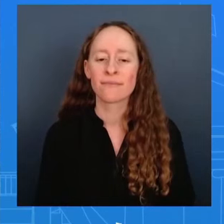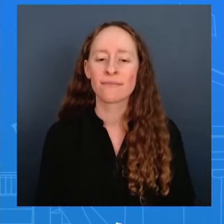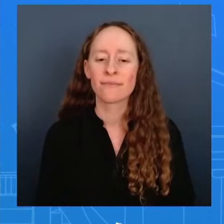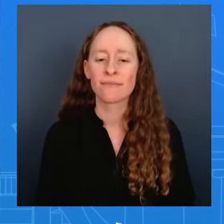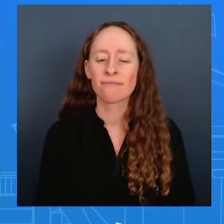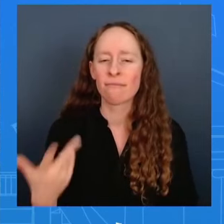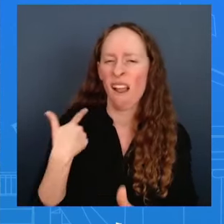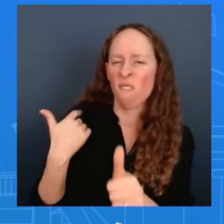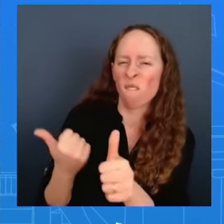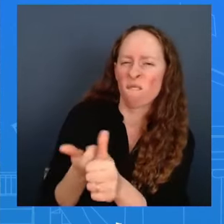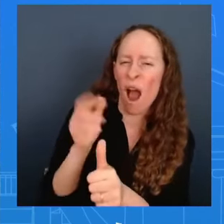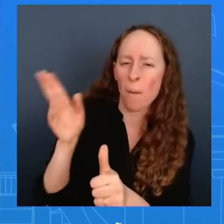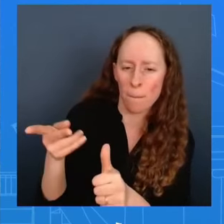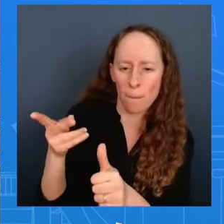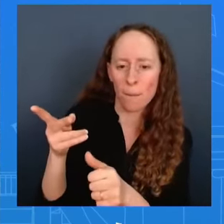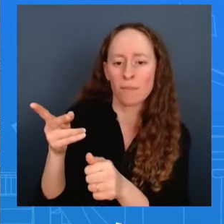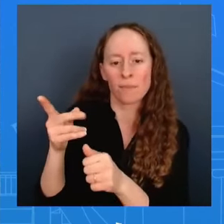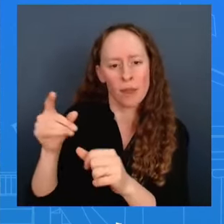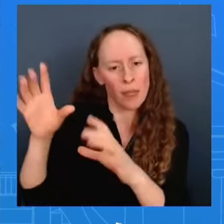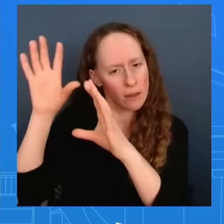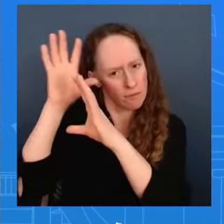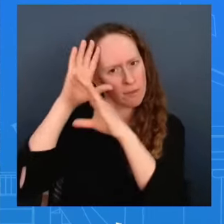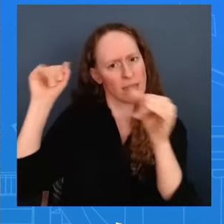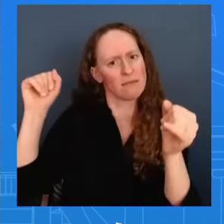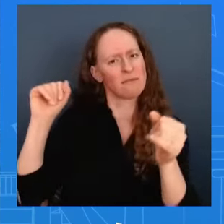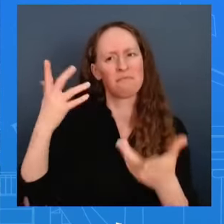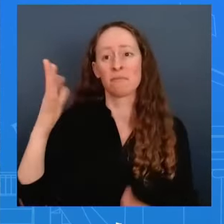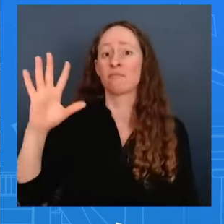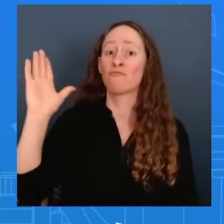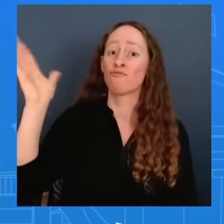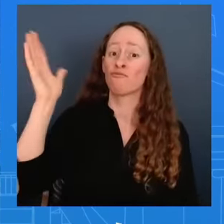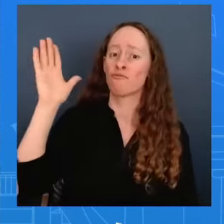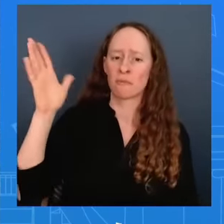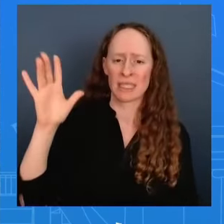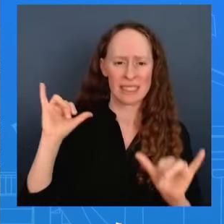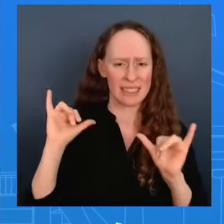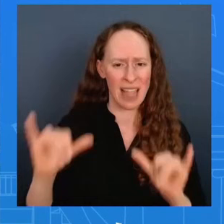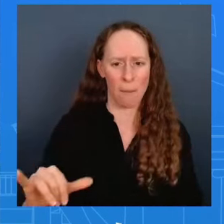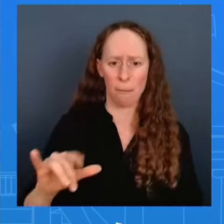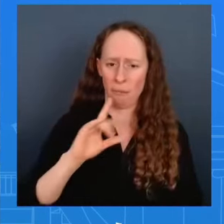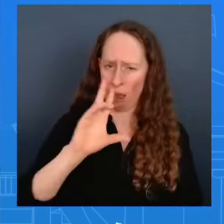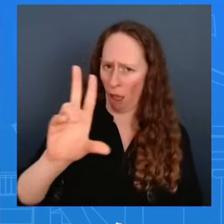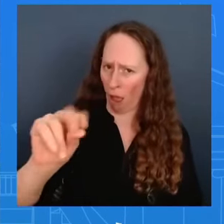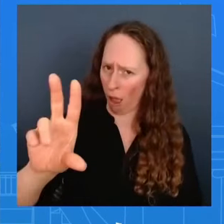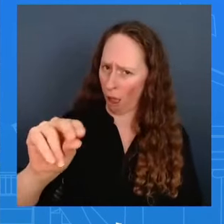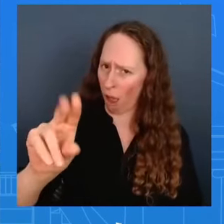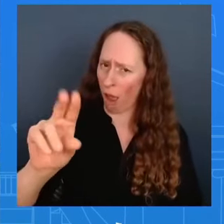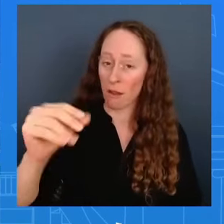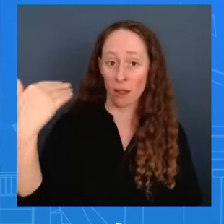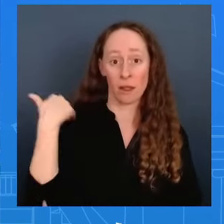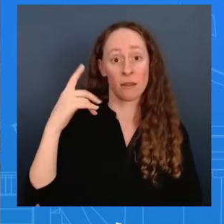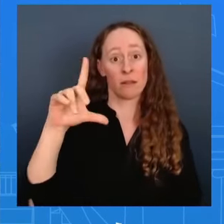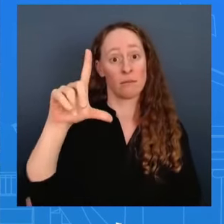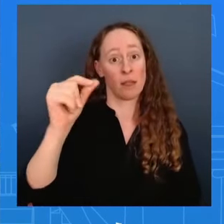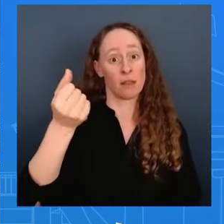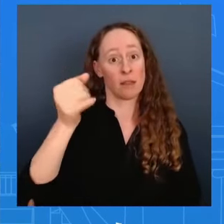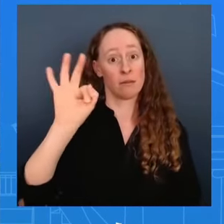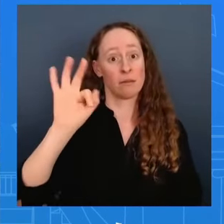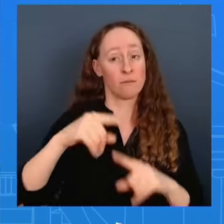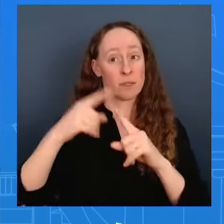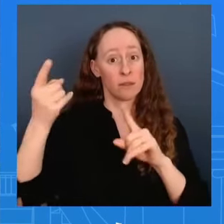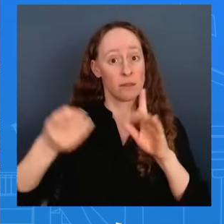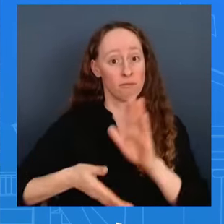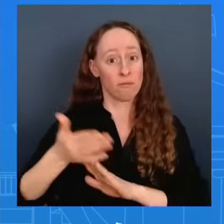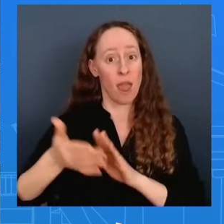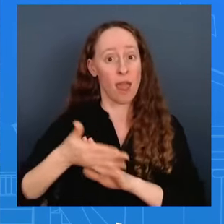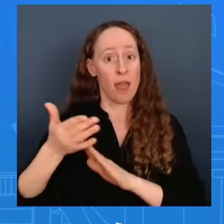this issue but back in 2019 when he was a candidate he said that any freshman economic student could tell you that the american people